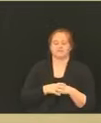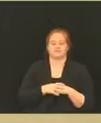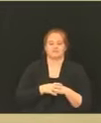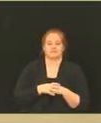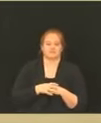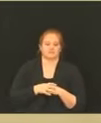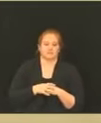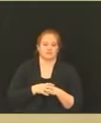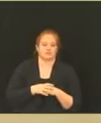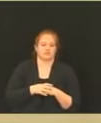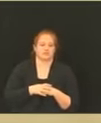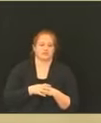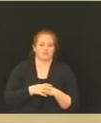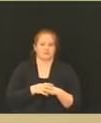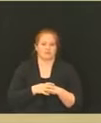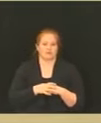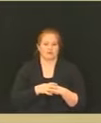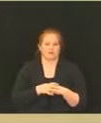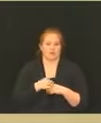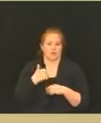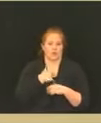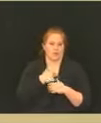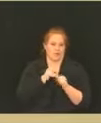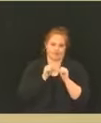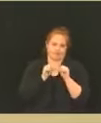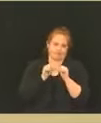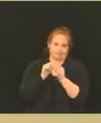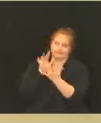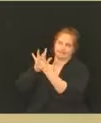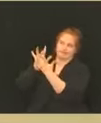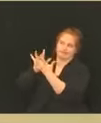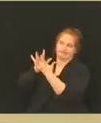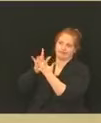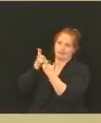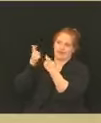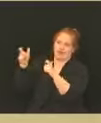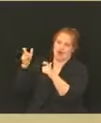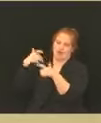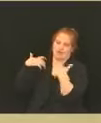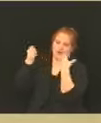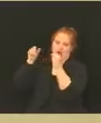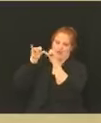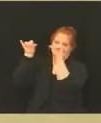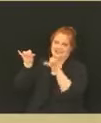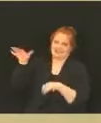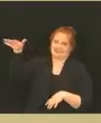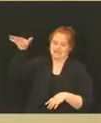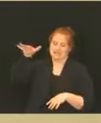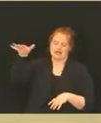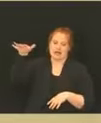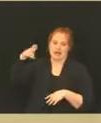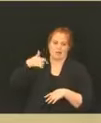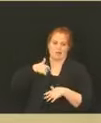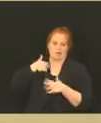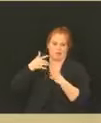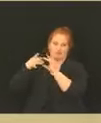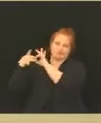are in constant touch with the large health system. We are coordinating